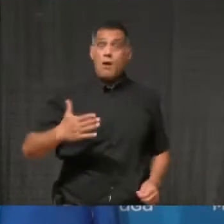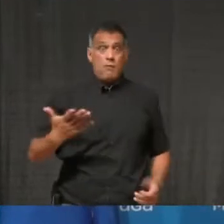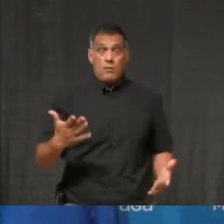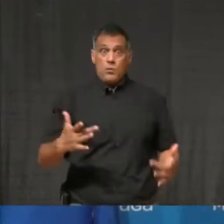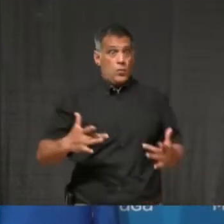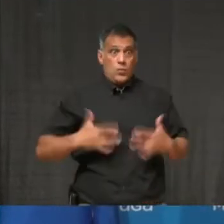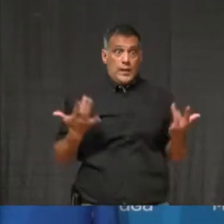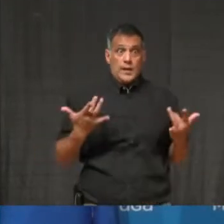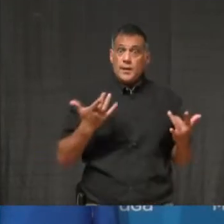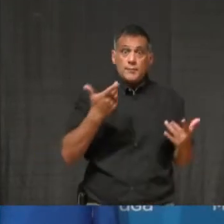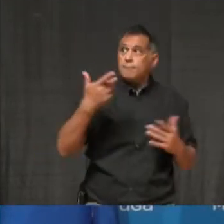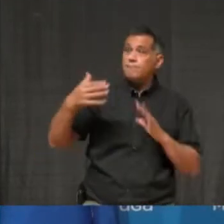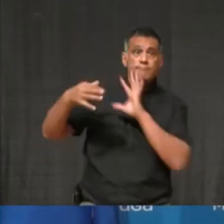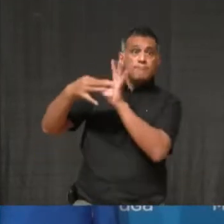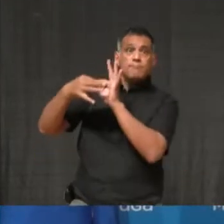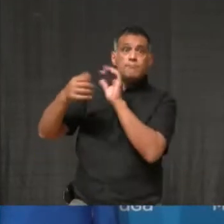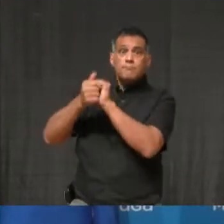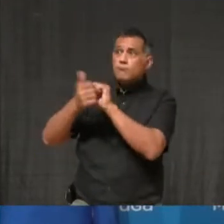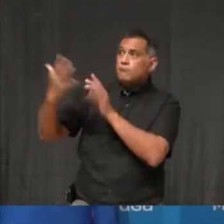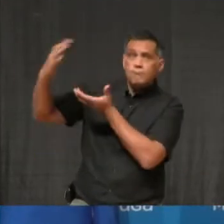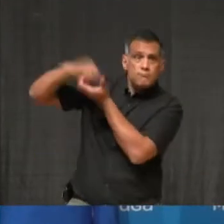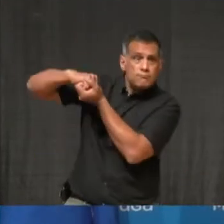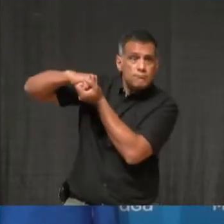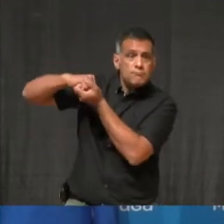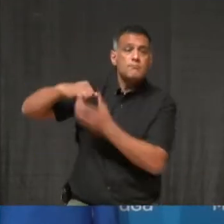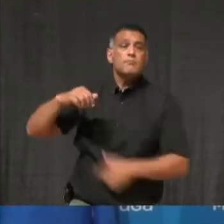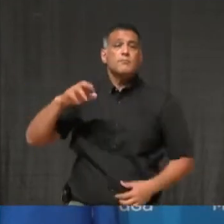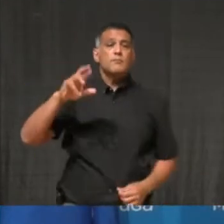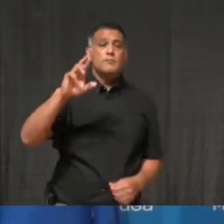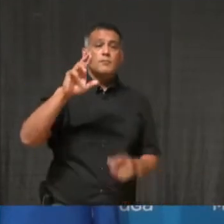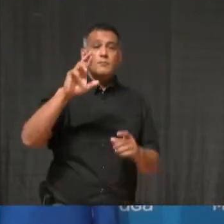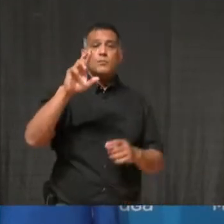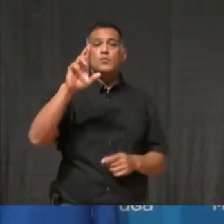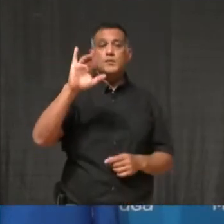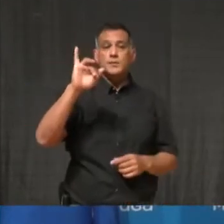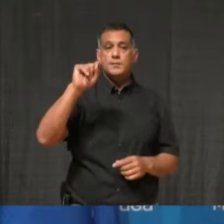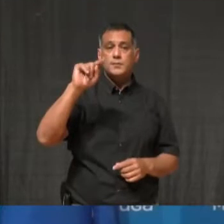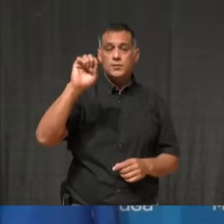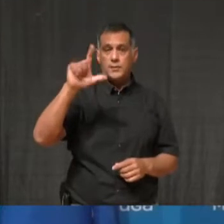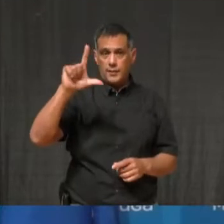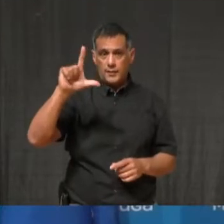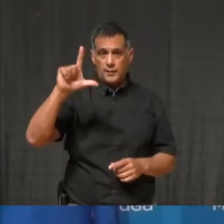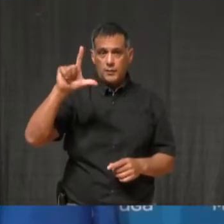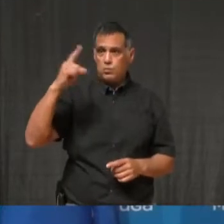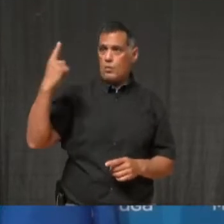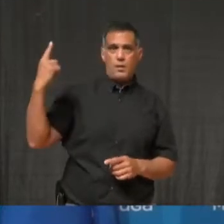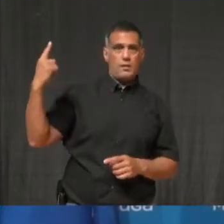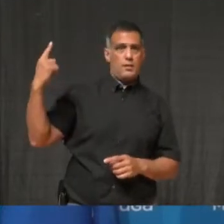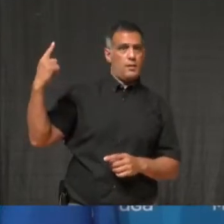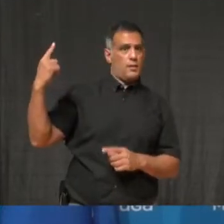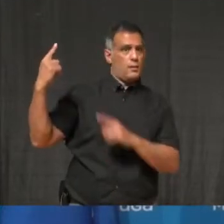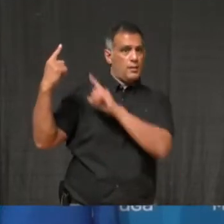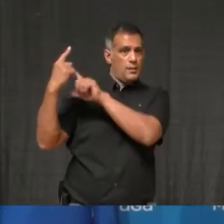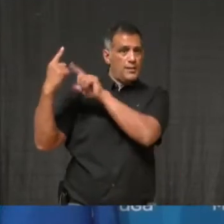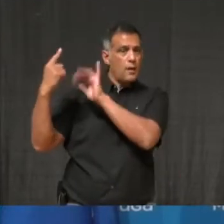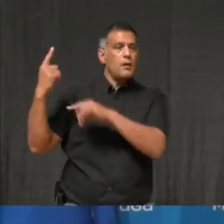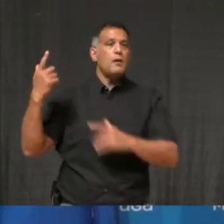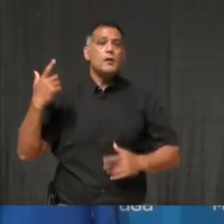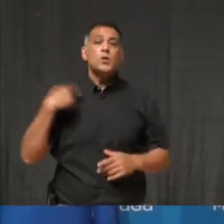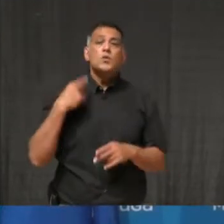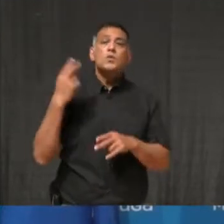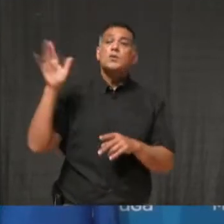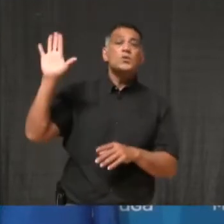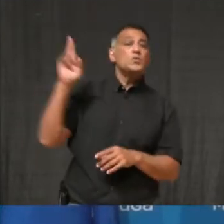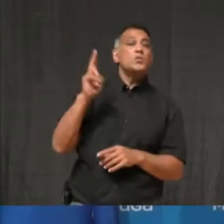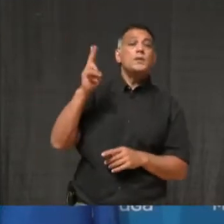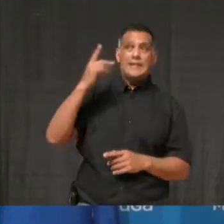One. This means that Mississauga businesses can access their digital ordering platform free of charge until the end